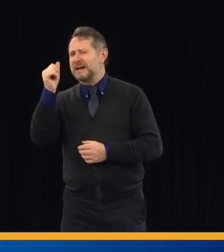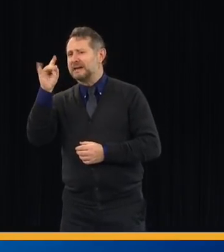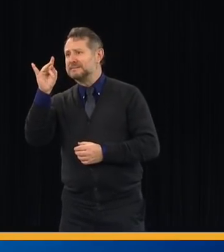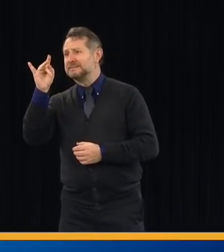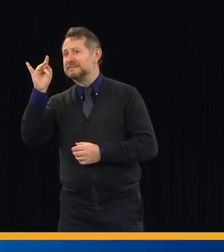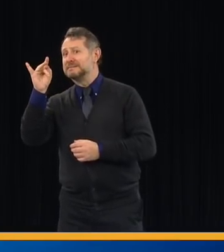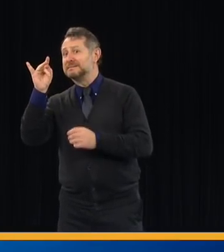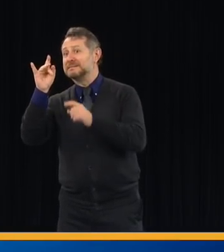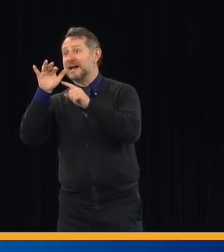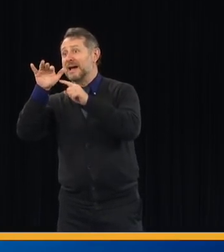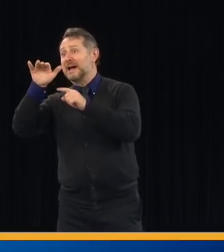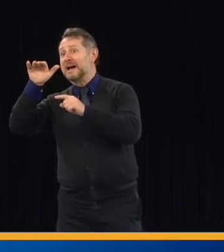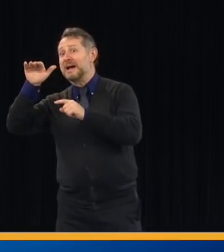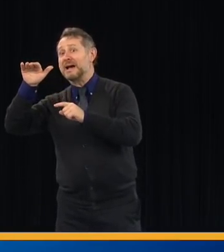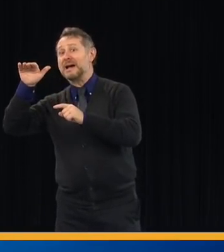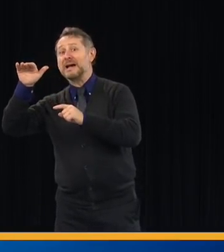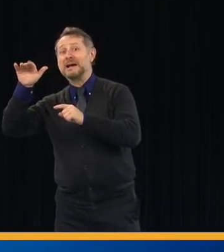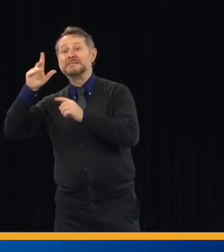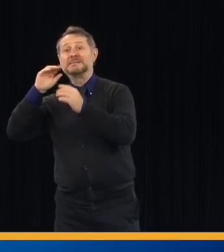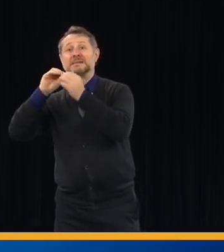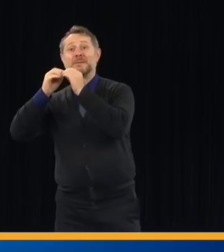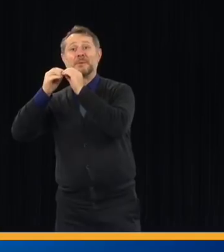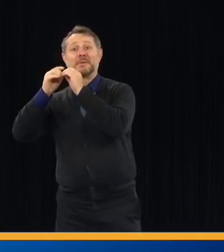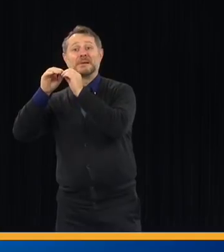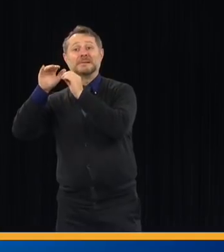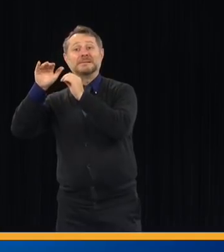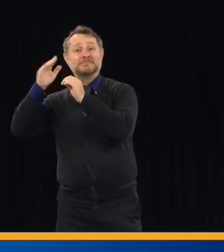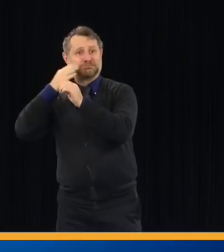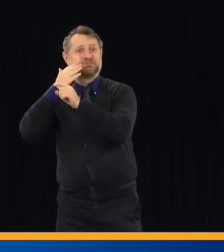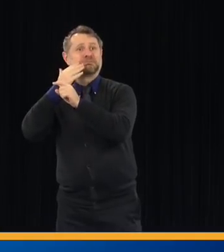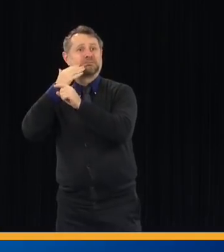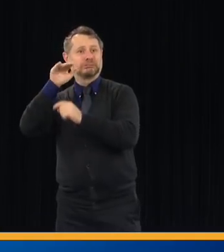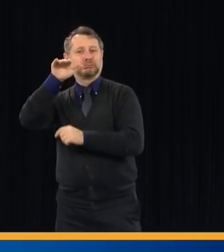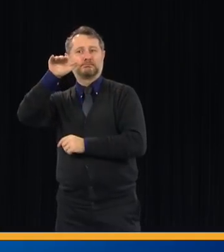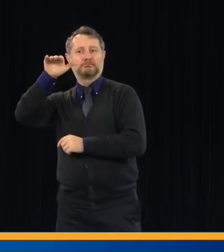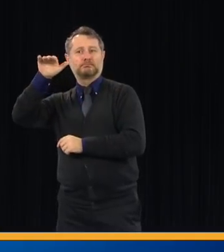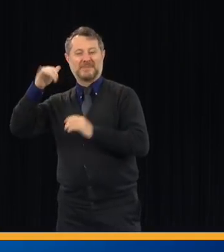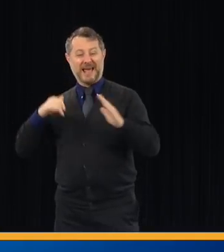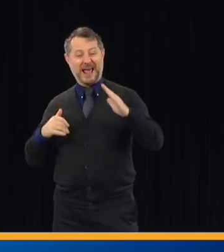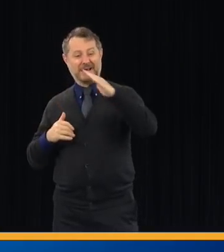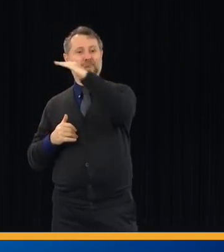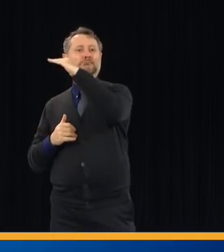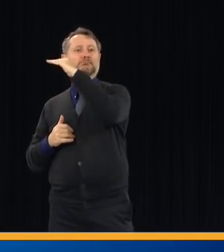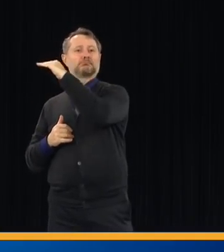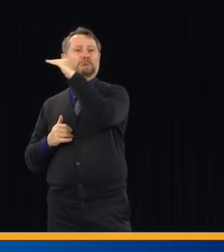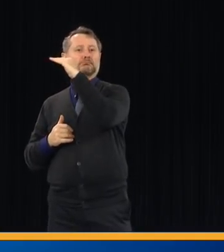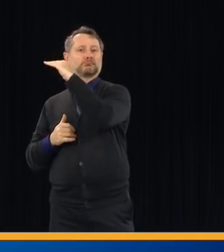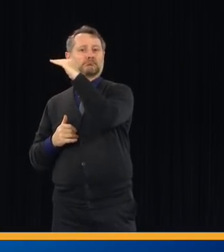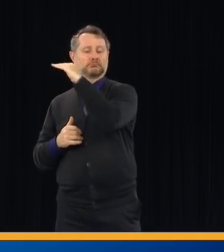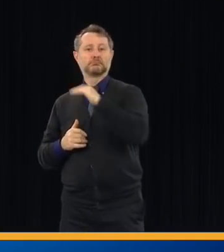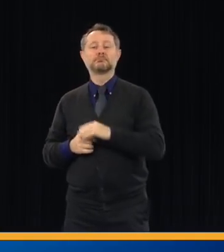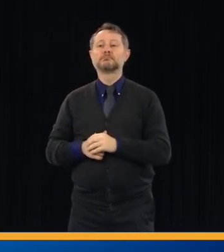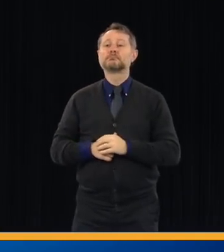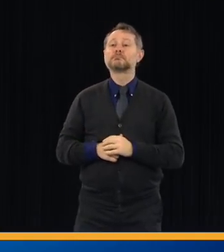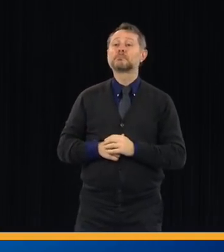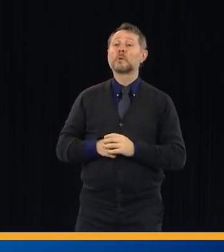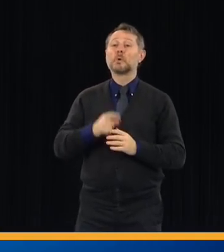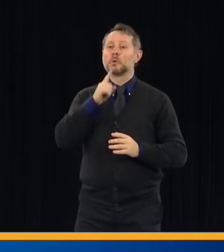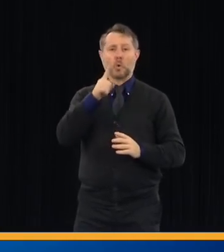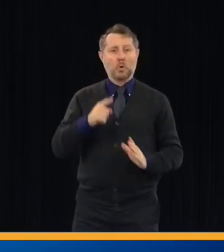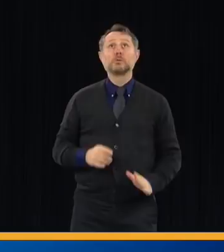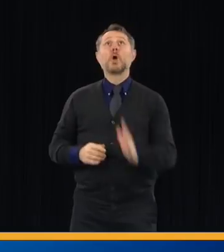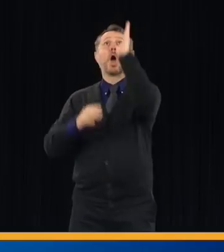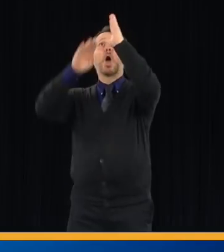That's the so-called flattening of the curve. The apex isn't just an apex, it's a